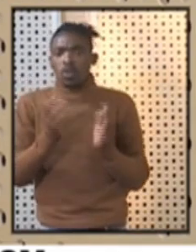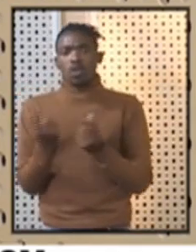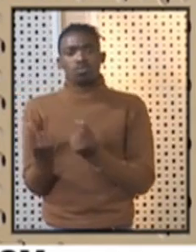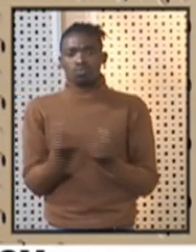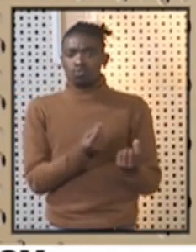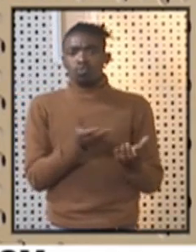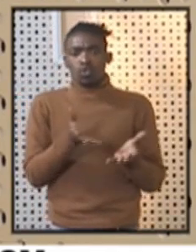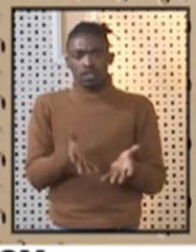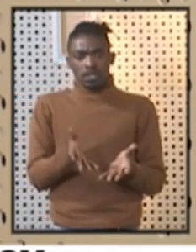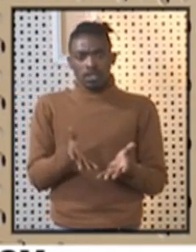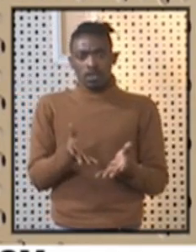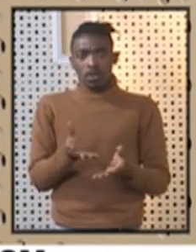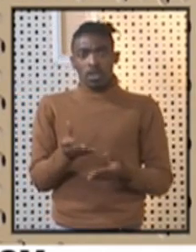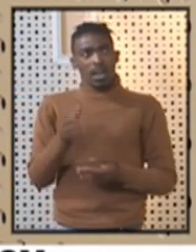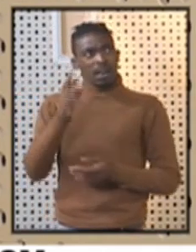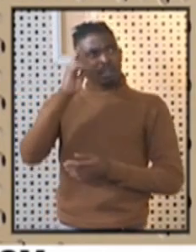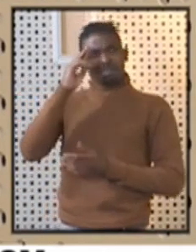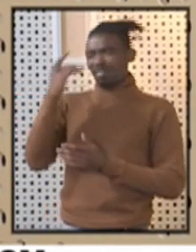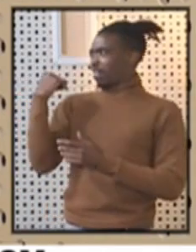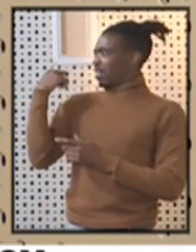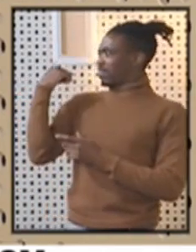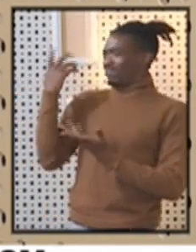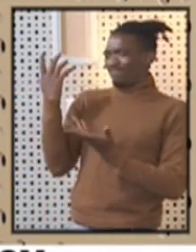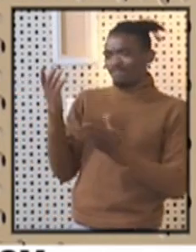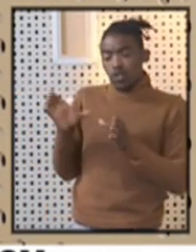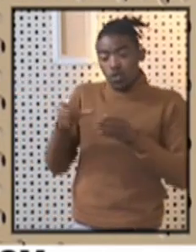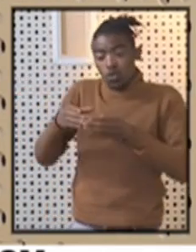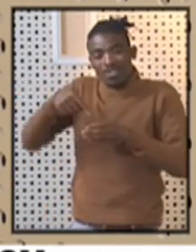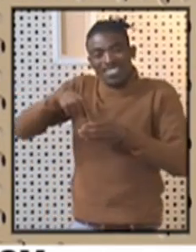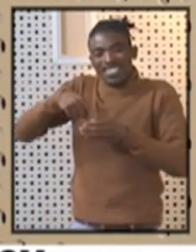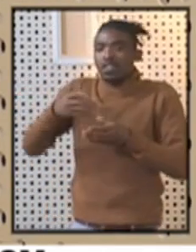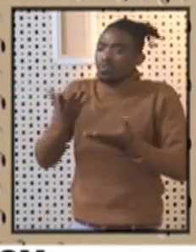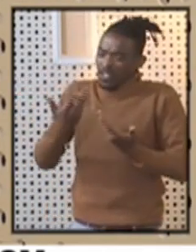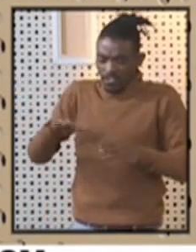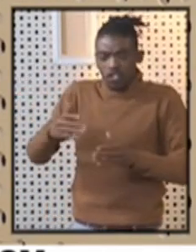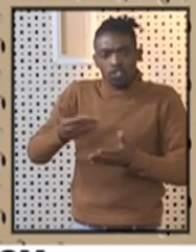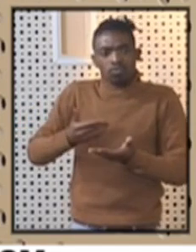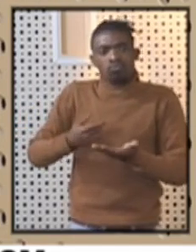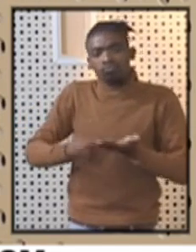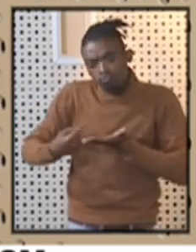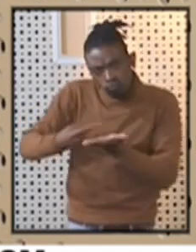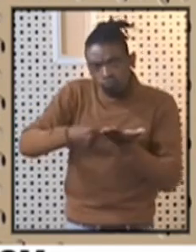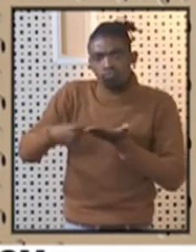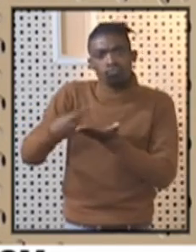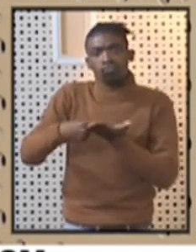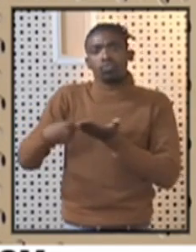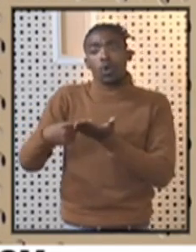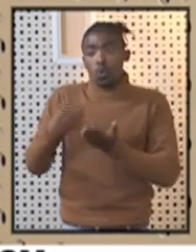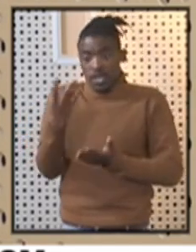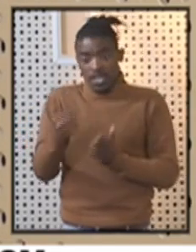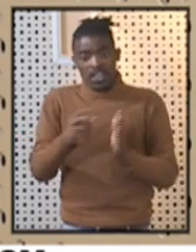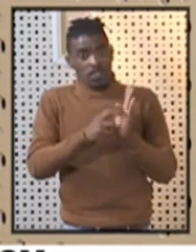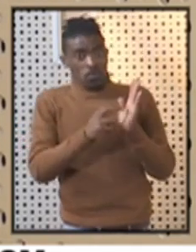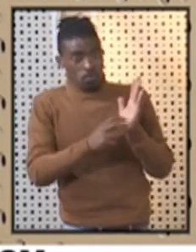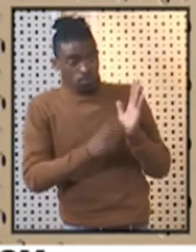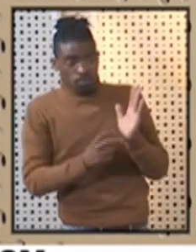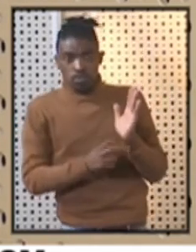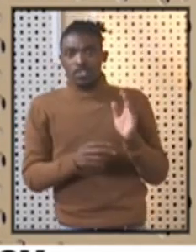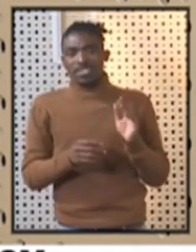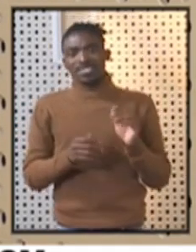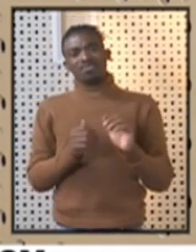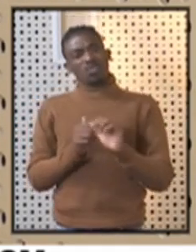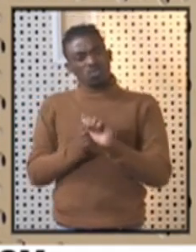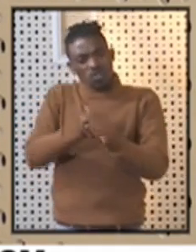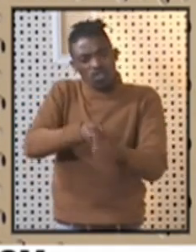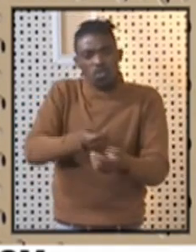with a group from Airbnb. We have gone through the discussions. There is a process that we have put in place between ourselves and their team.